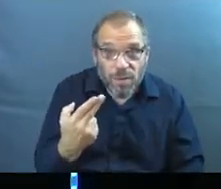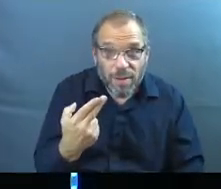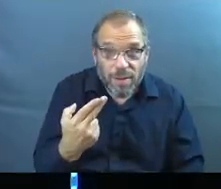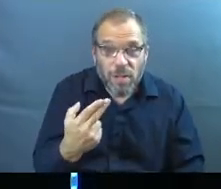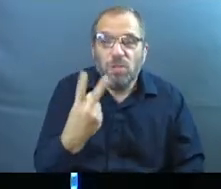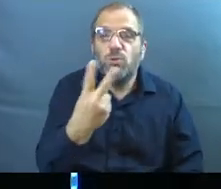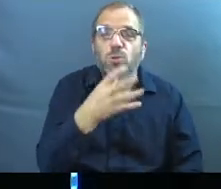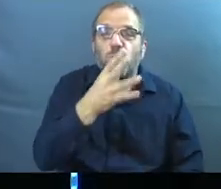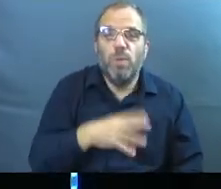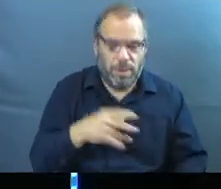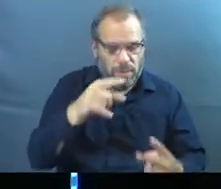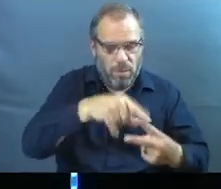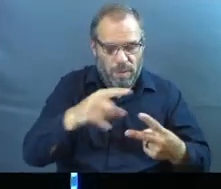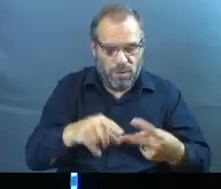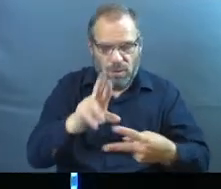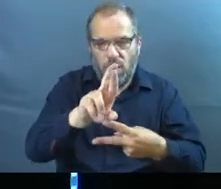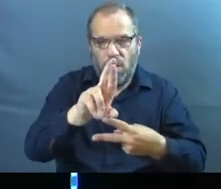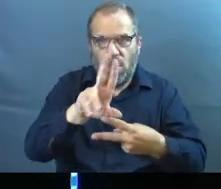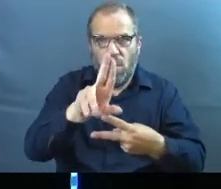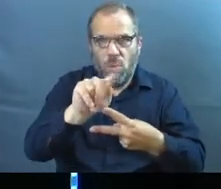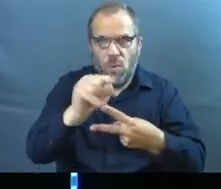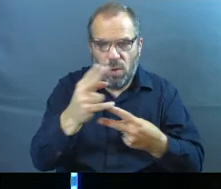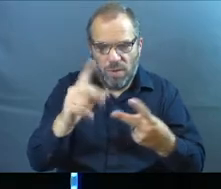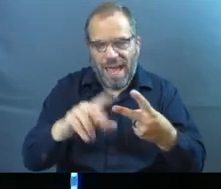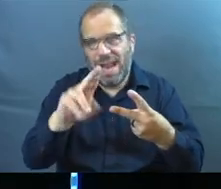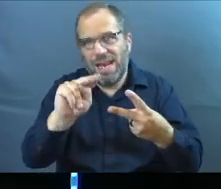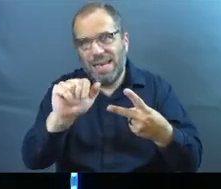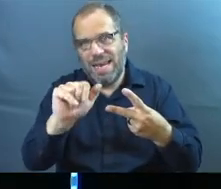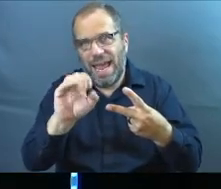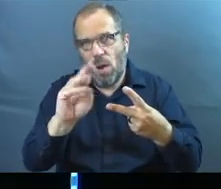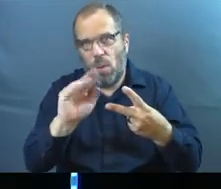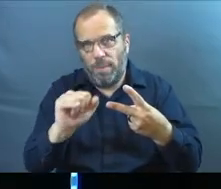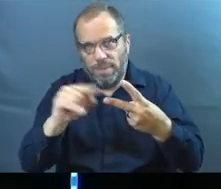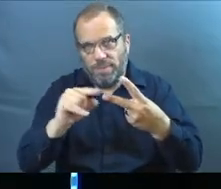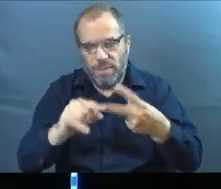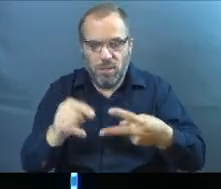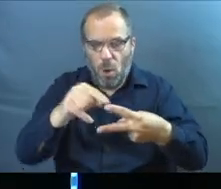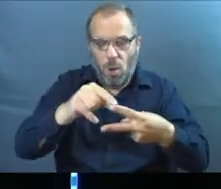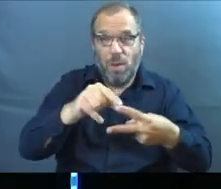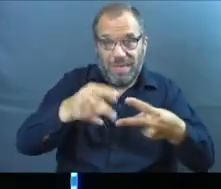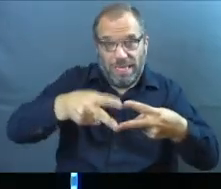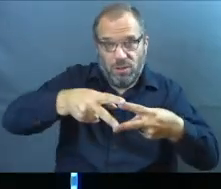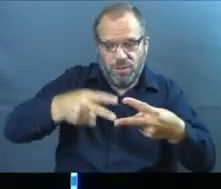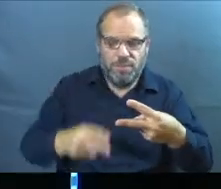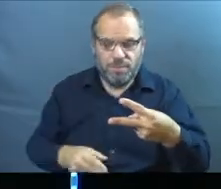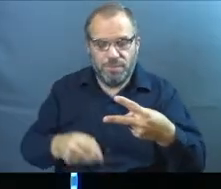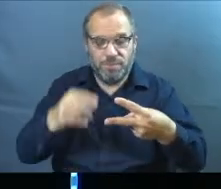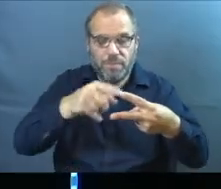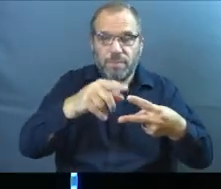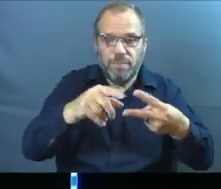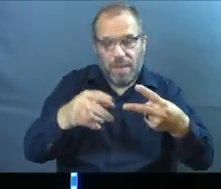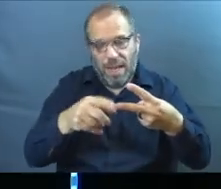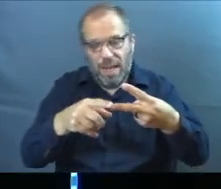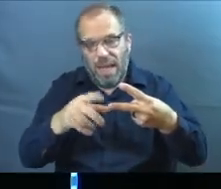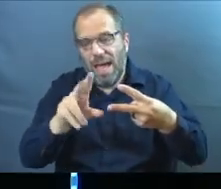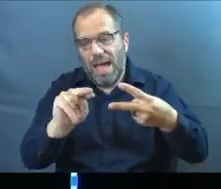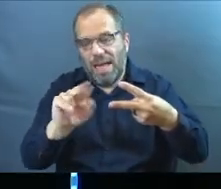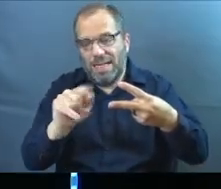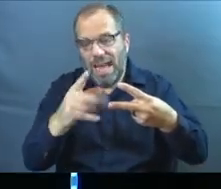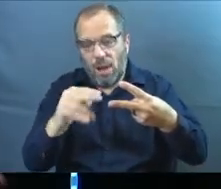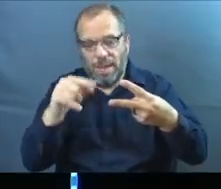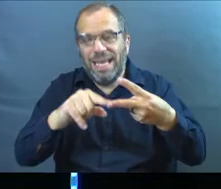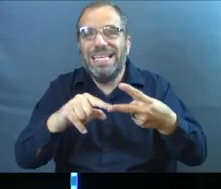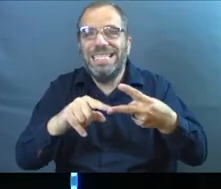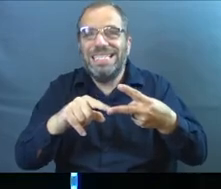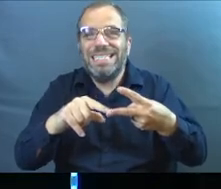So we're talking about two ladies, Ruth and Naomi, okay? So just a little background on Ruth and Naomi. Naomi is actually Ruth's